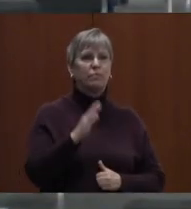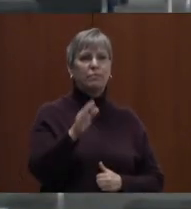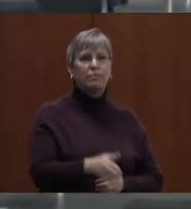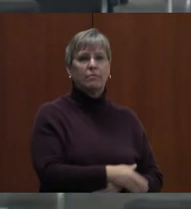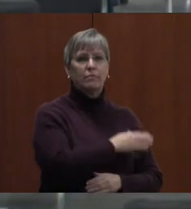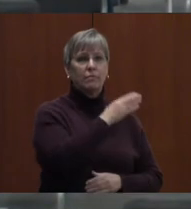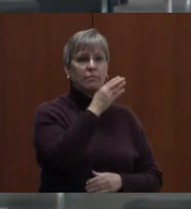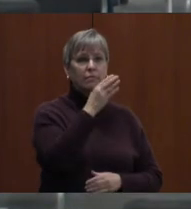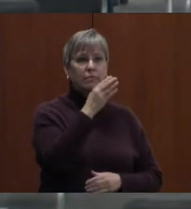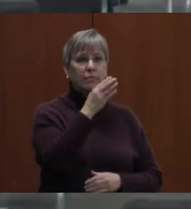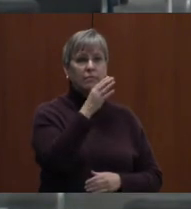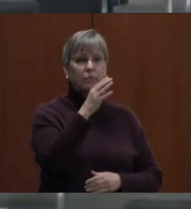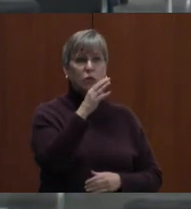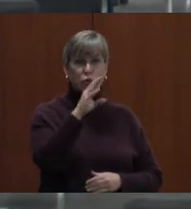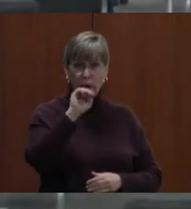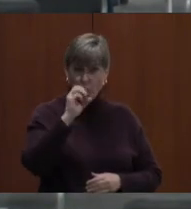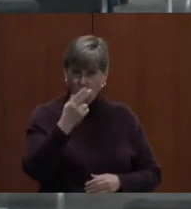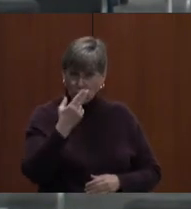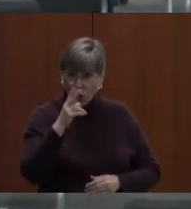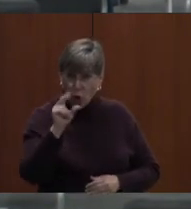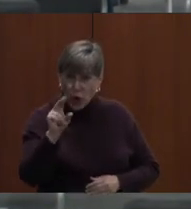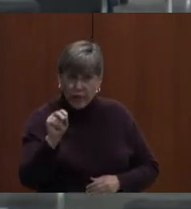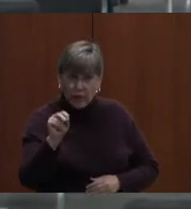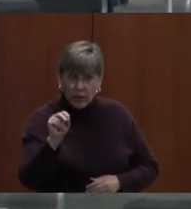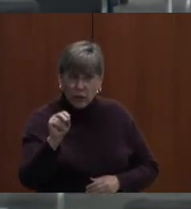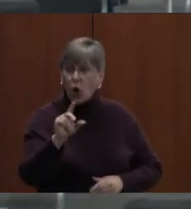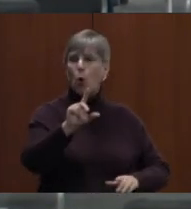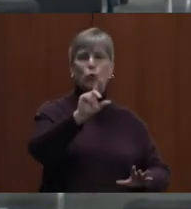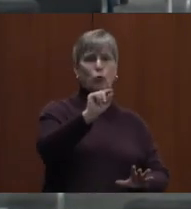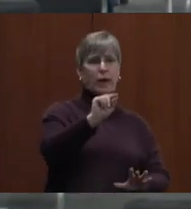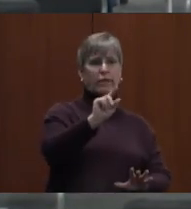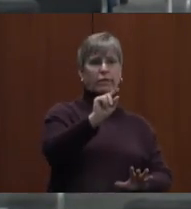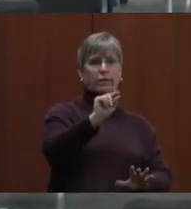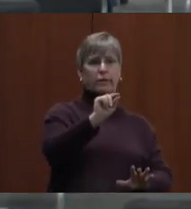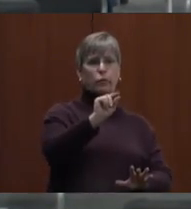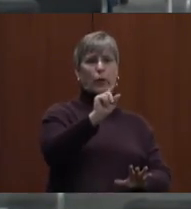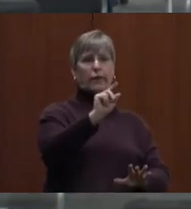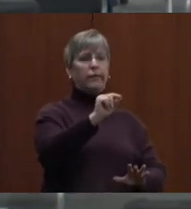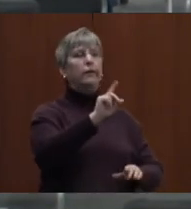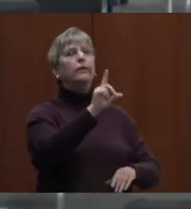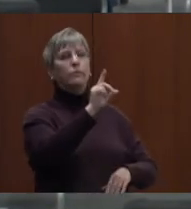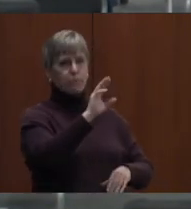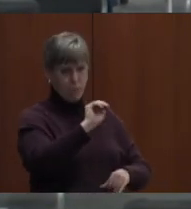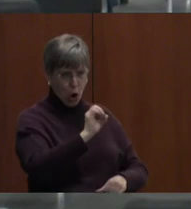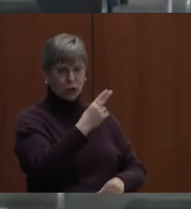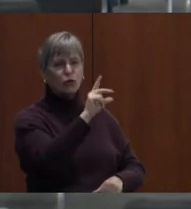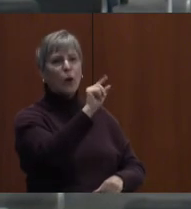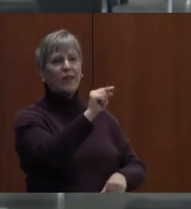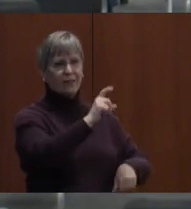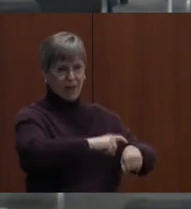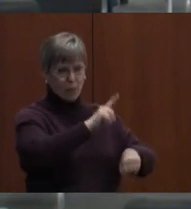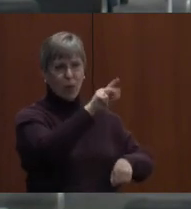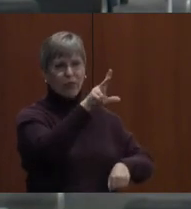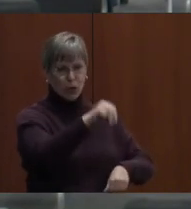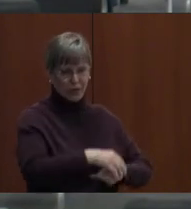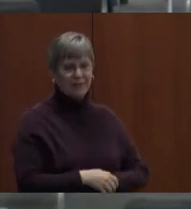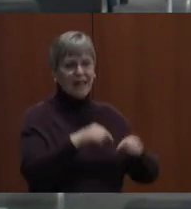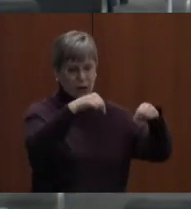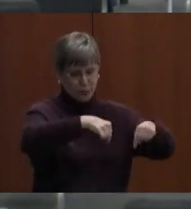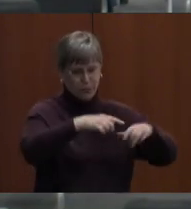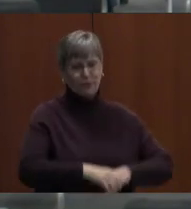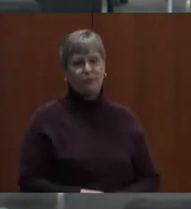Did you say March 30th? 20th. 20th. At 1.30. March 20th, 1.30. Thank you.